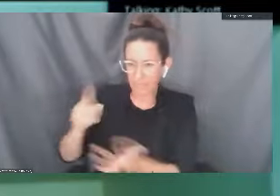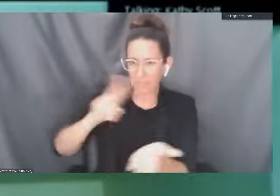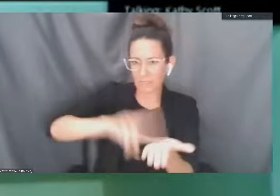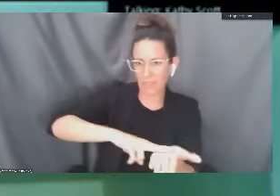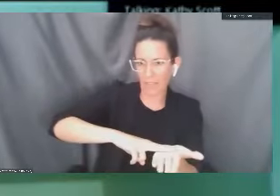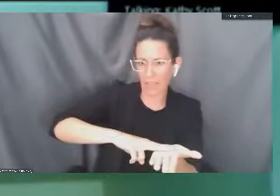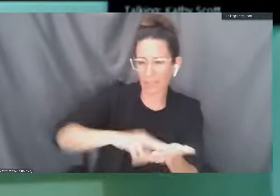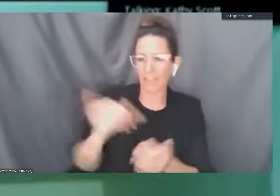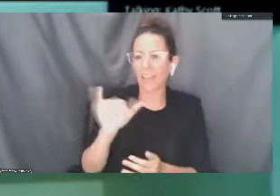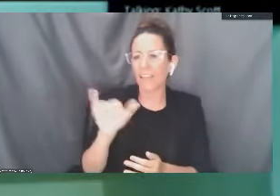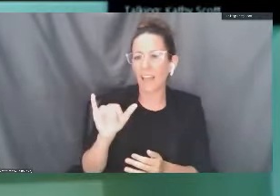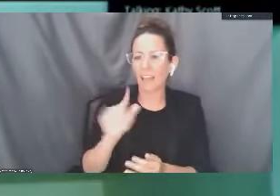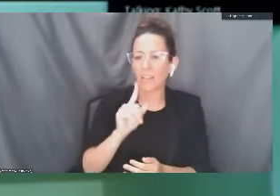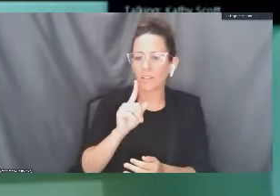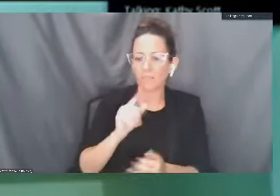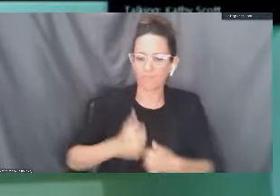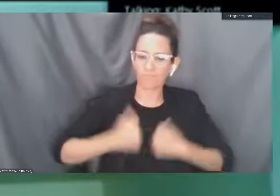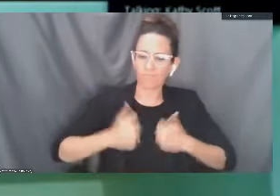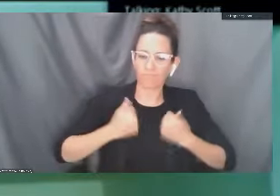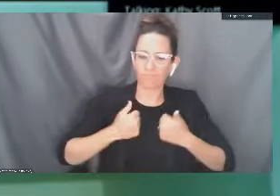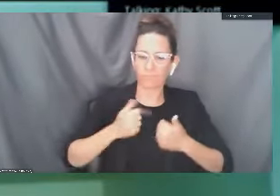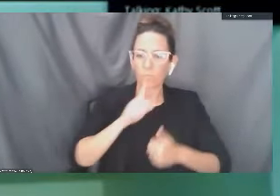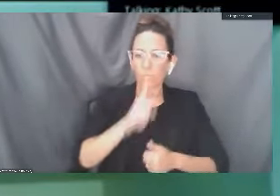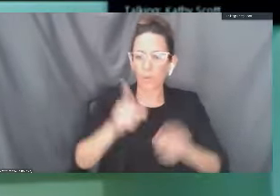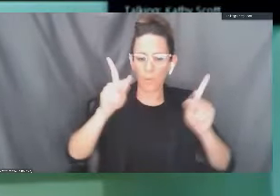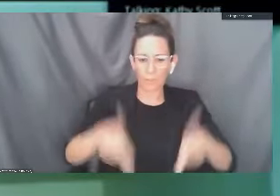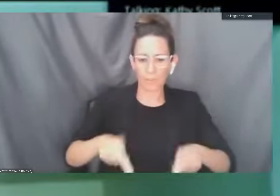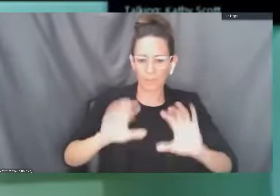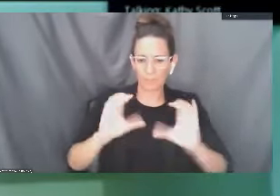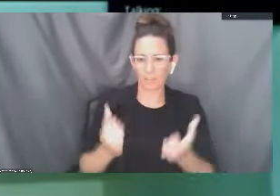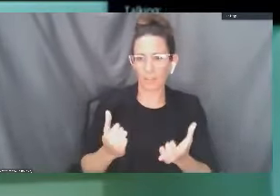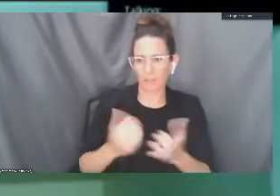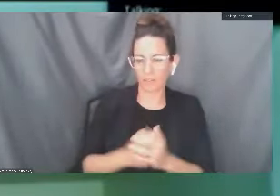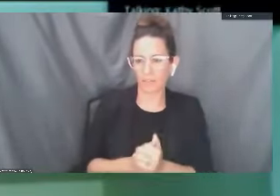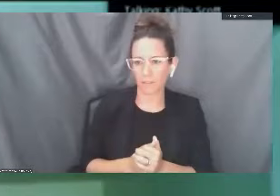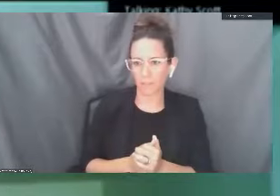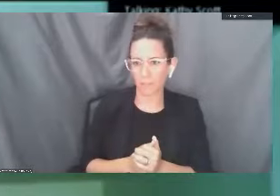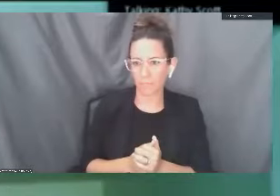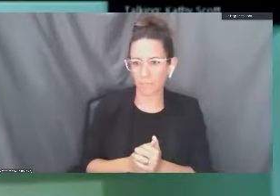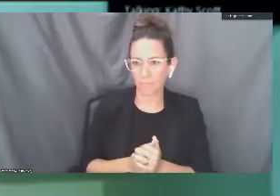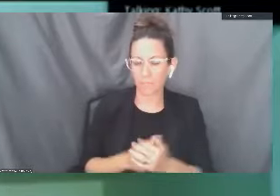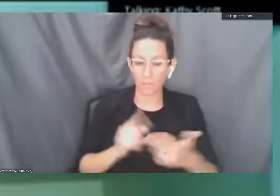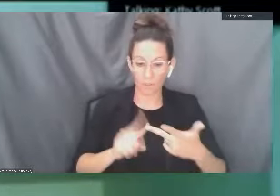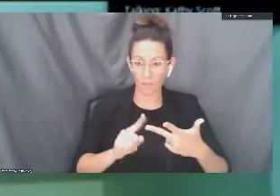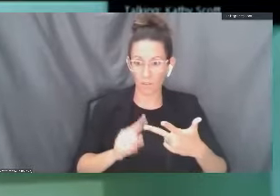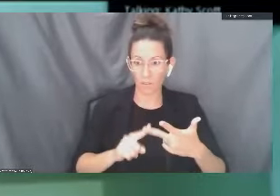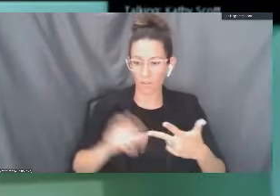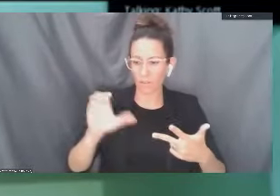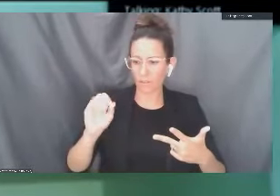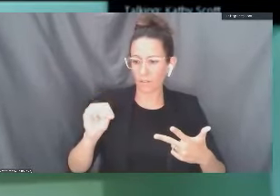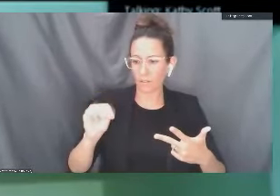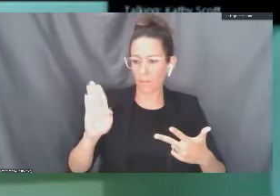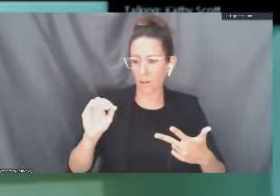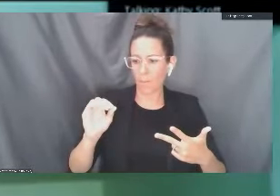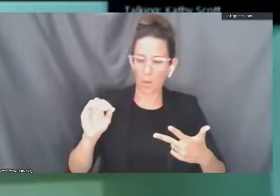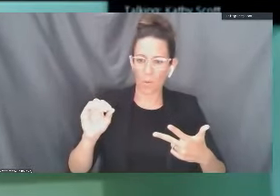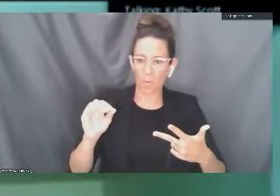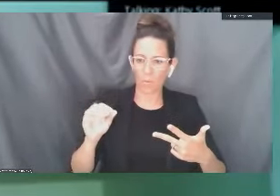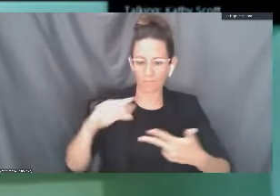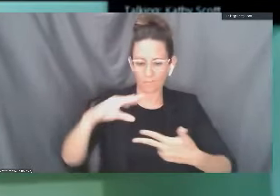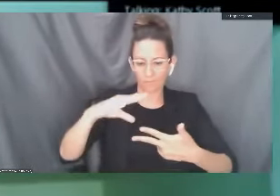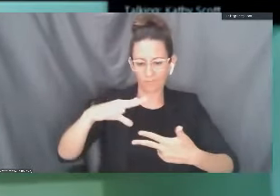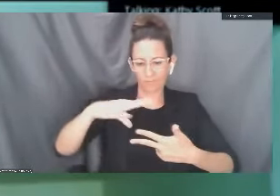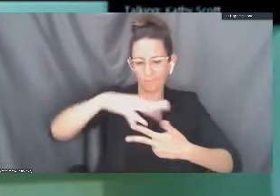they would in a regular college campus class. And then the third is a combination of those two,